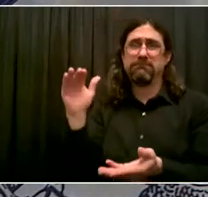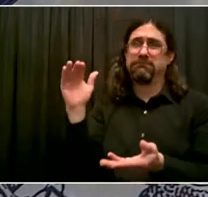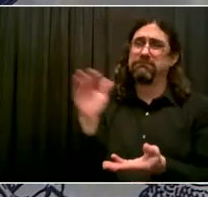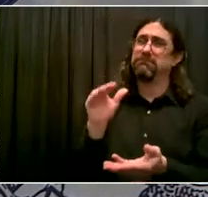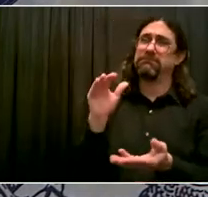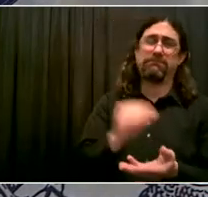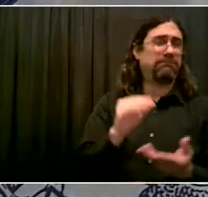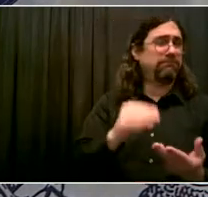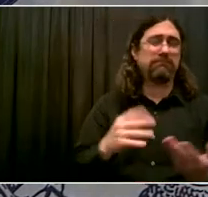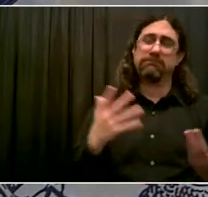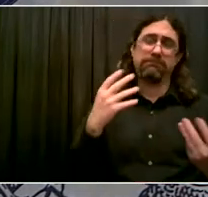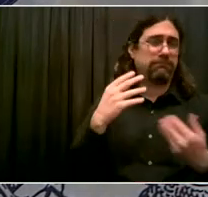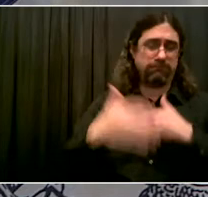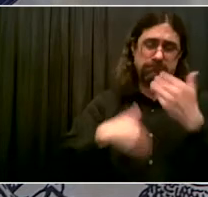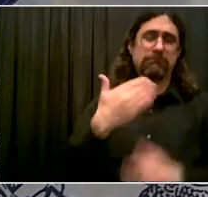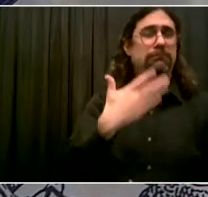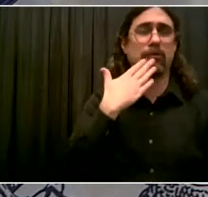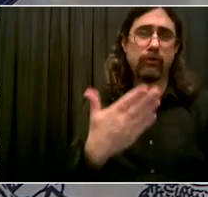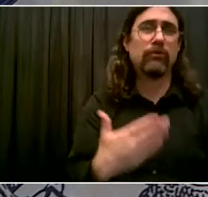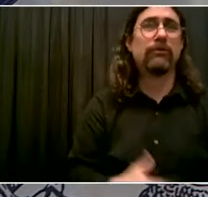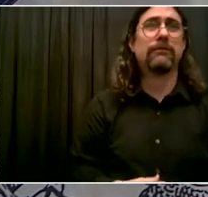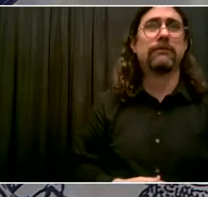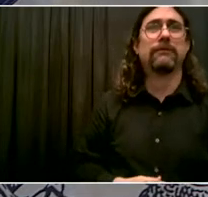next is Sophia Chang from Gothamist.